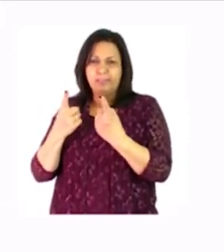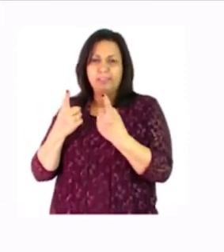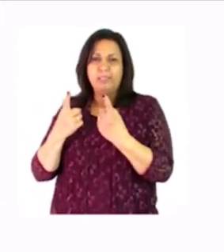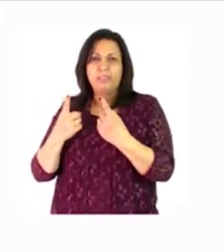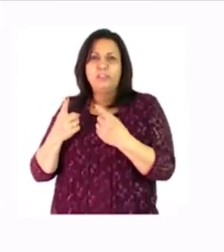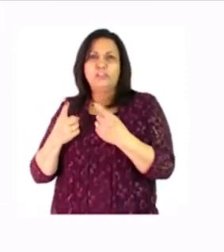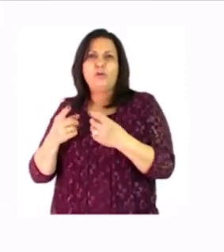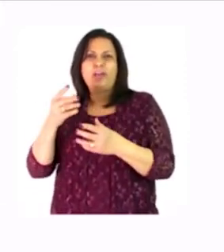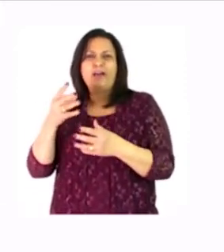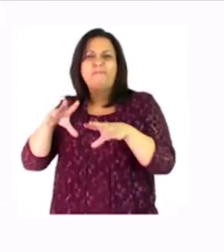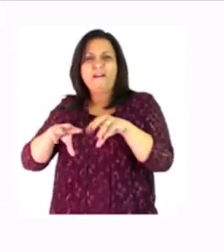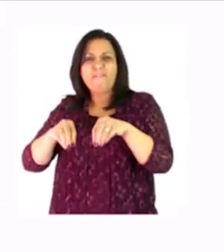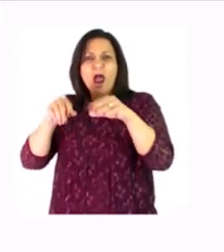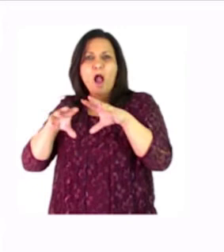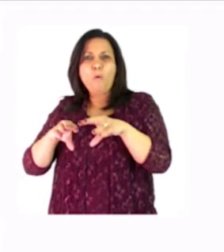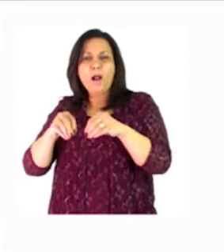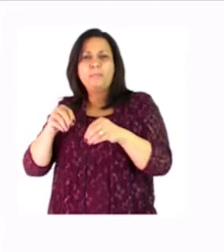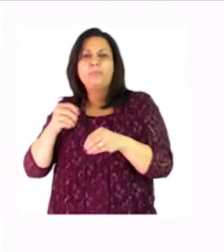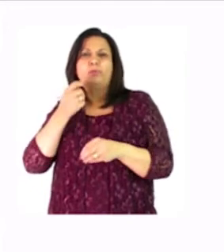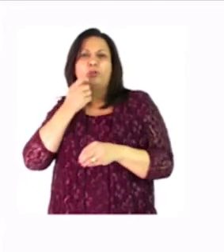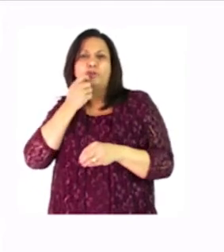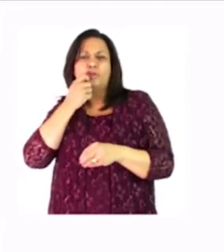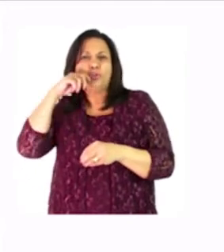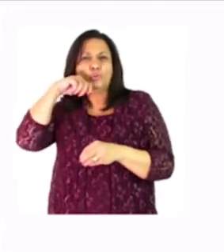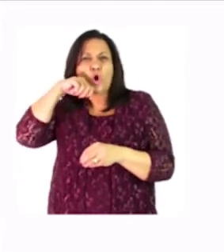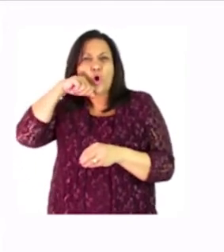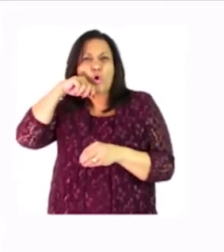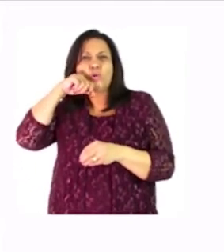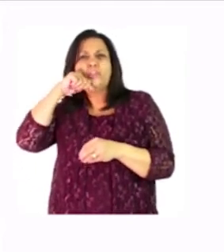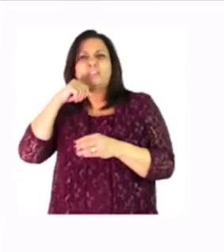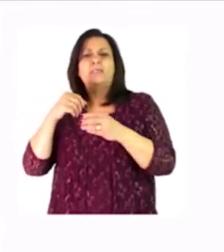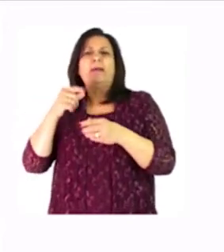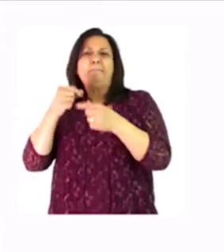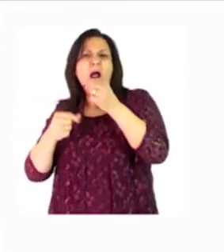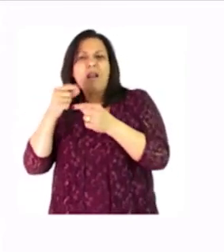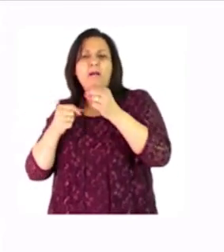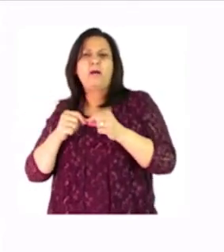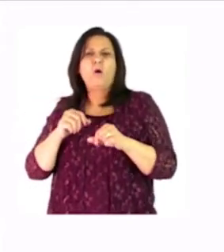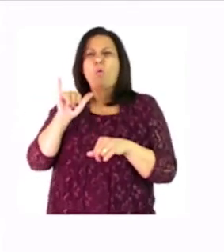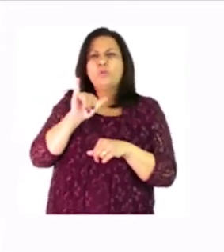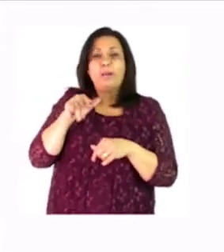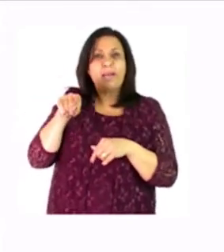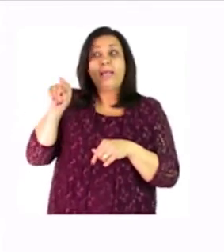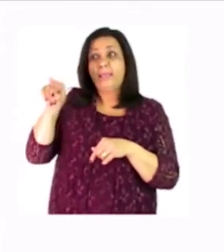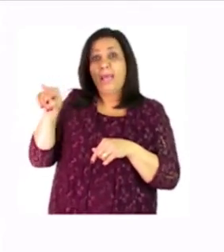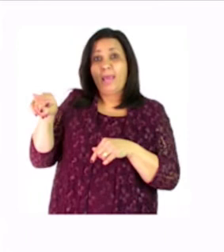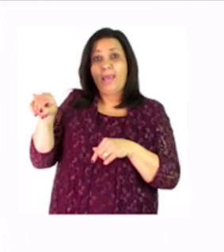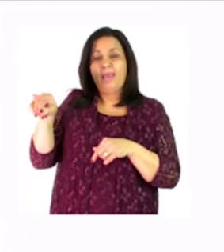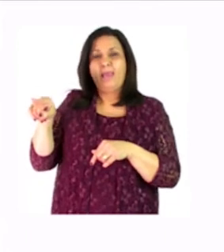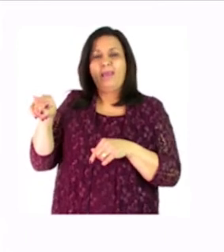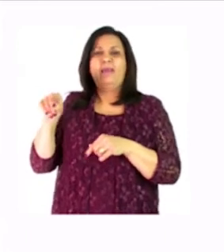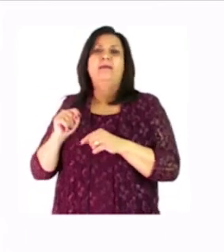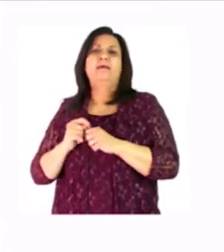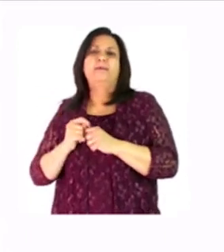milk the salt the baking soda that's the first picture i can see on my